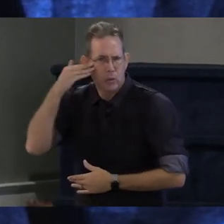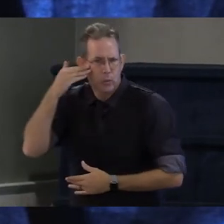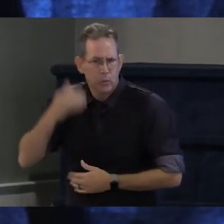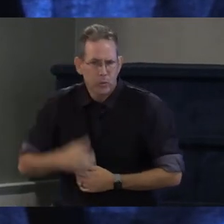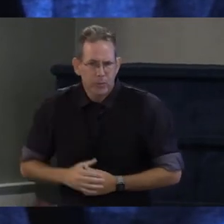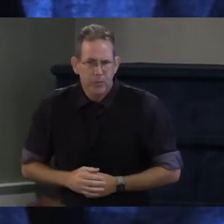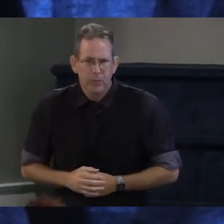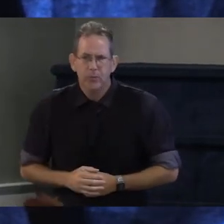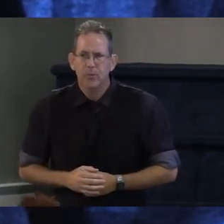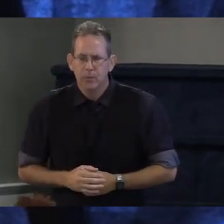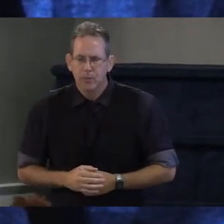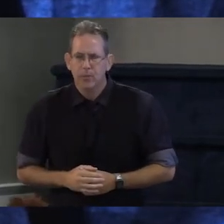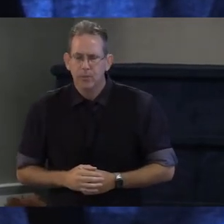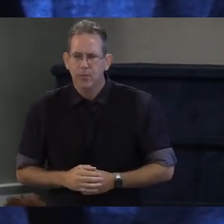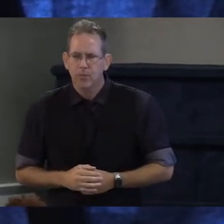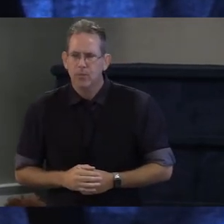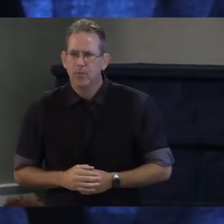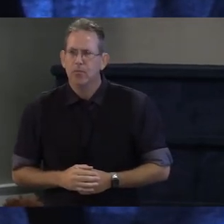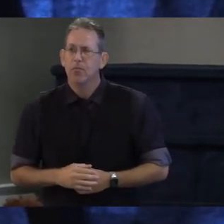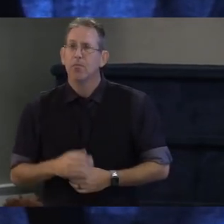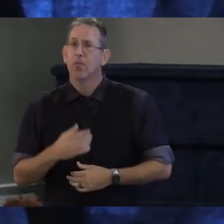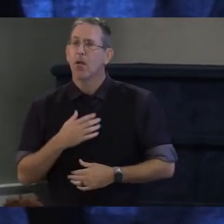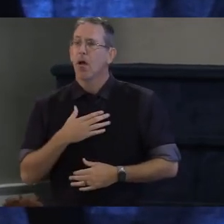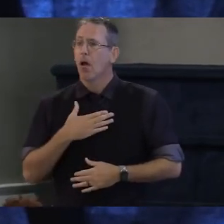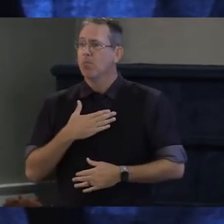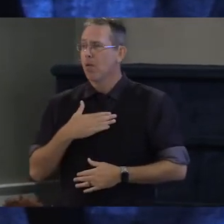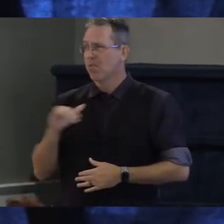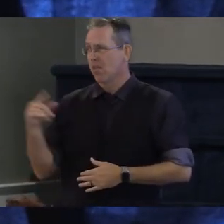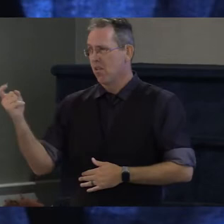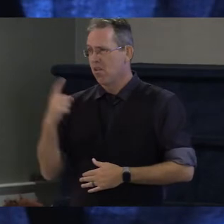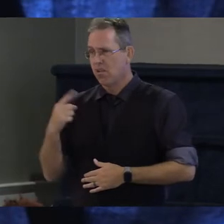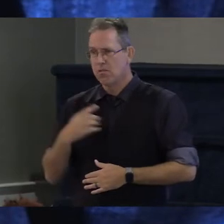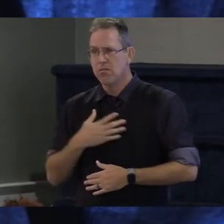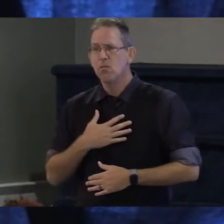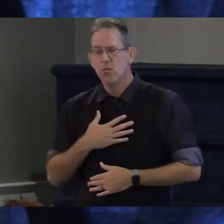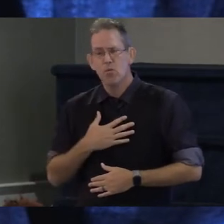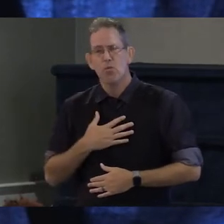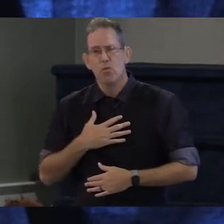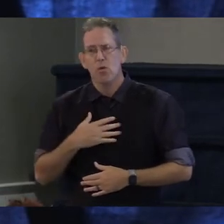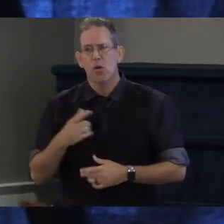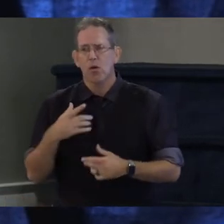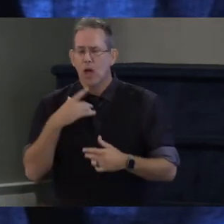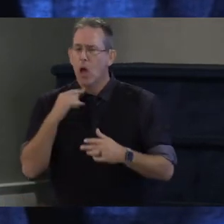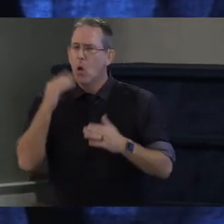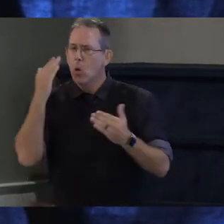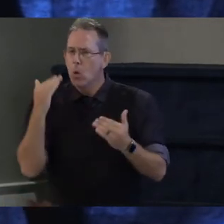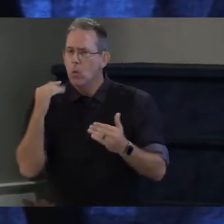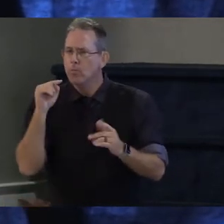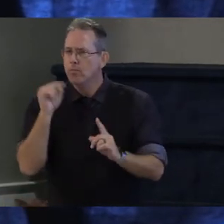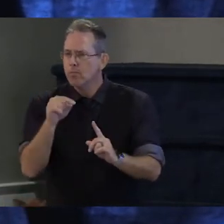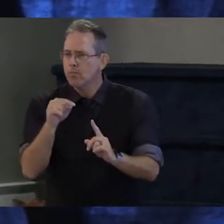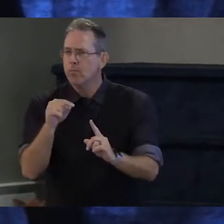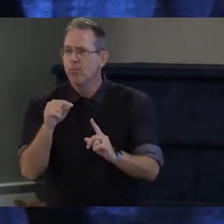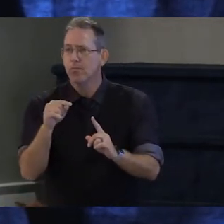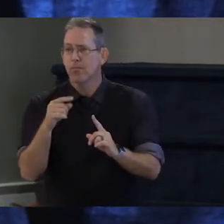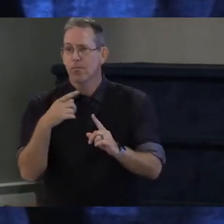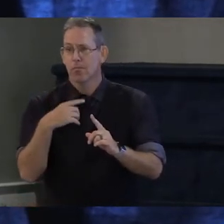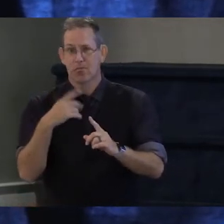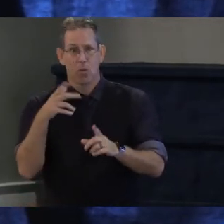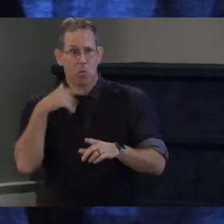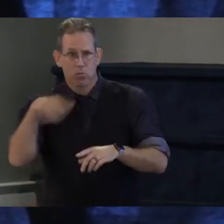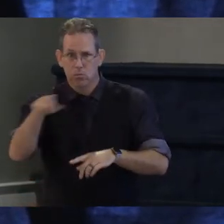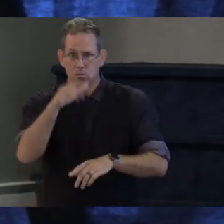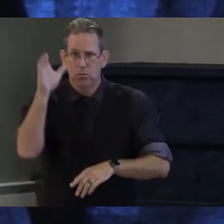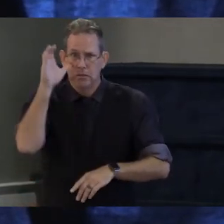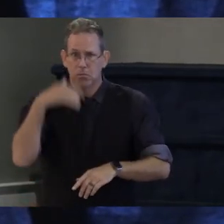And I'm happy to say that my time is up, but I hope that you can hear in my voice that it's